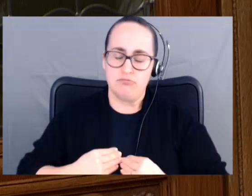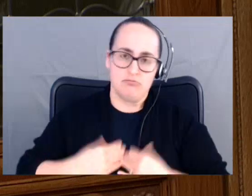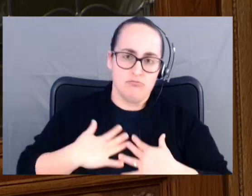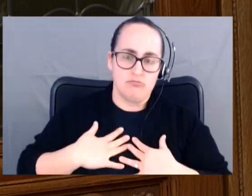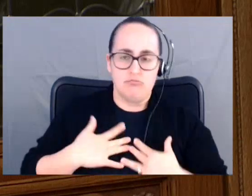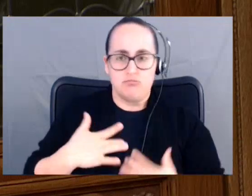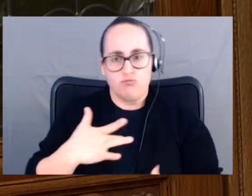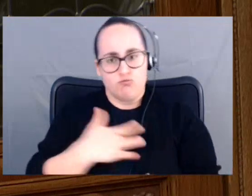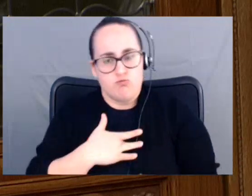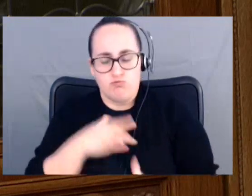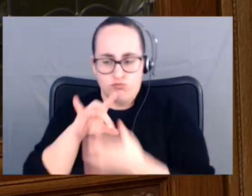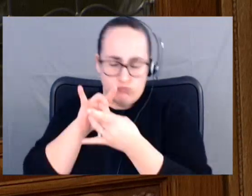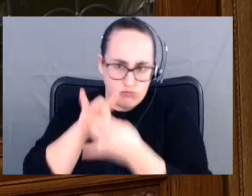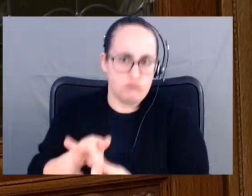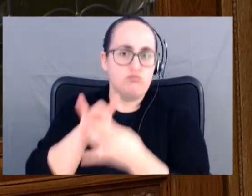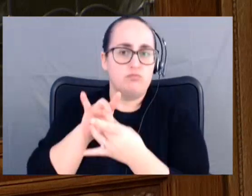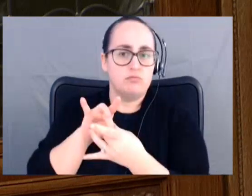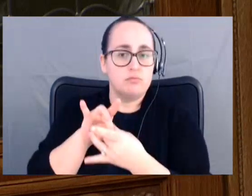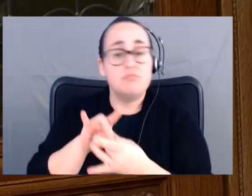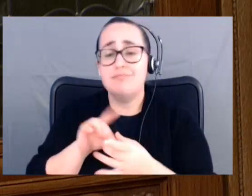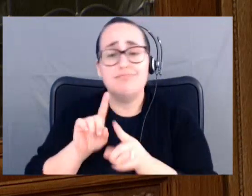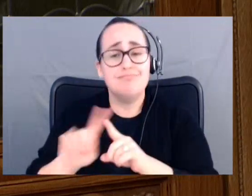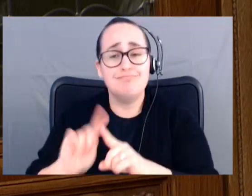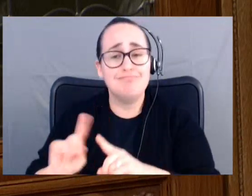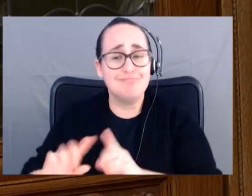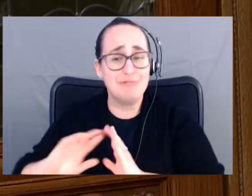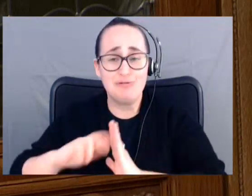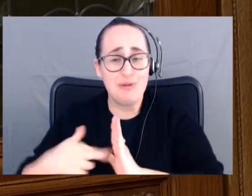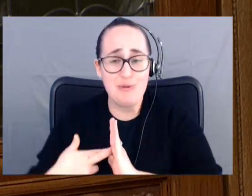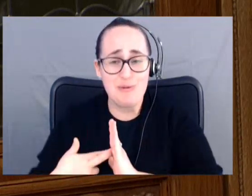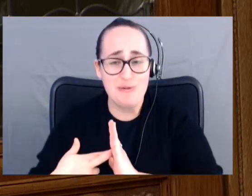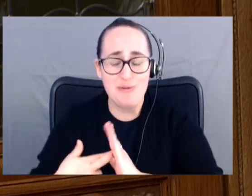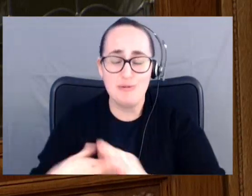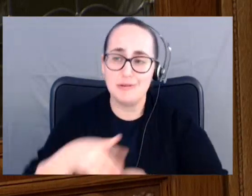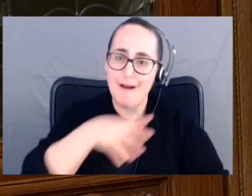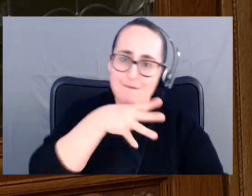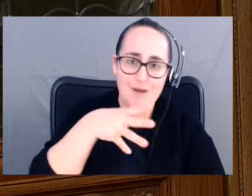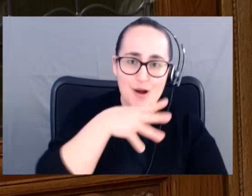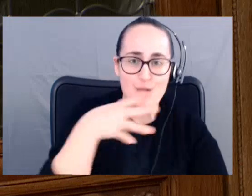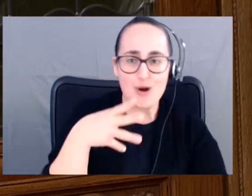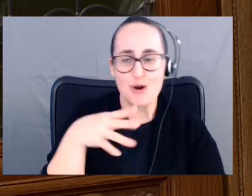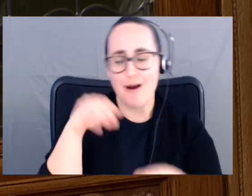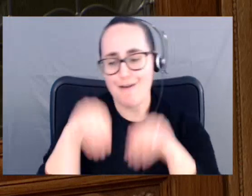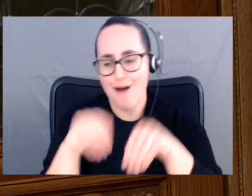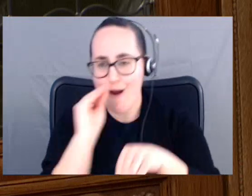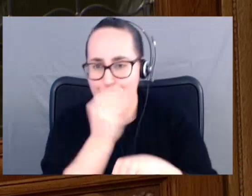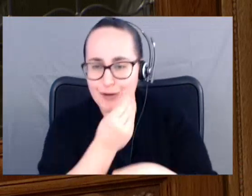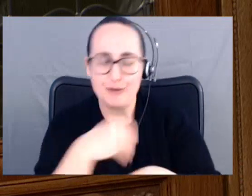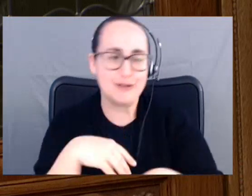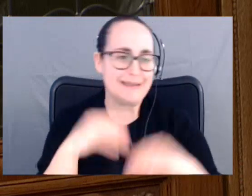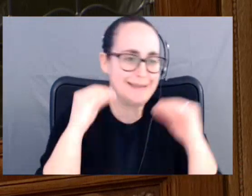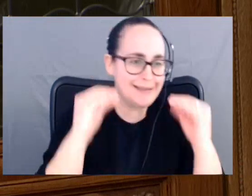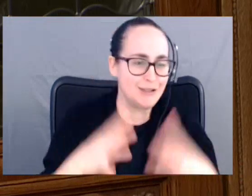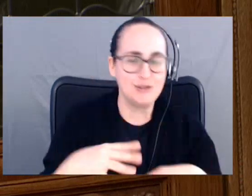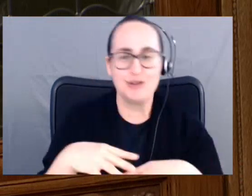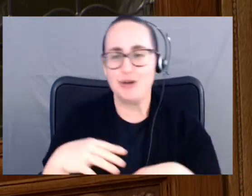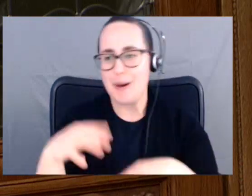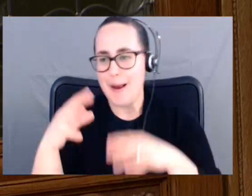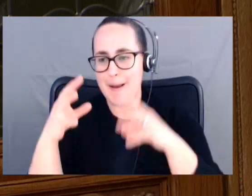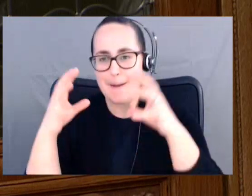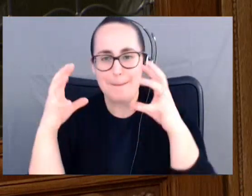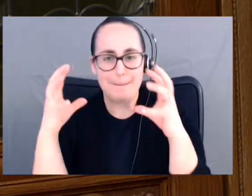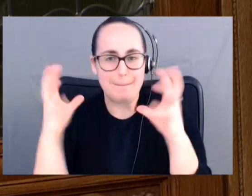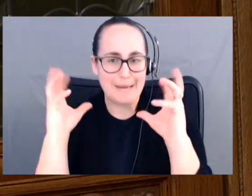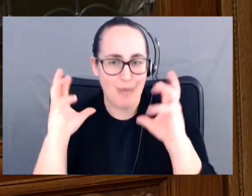He played many roles within the community, farmer, gardener, teacher, basketball coach, political activist, municipal counsellor, deputy